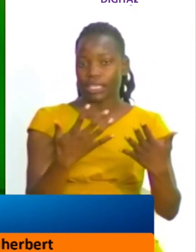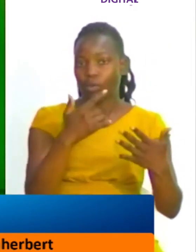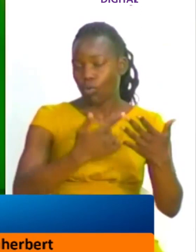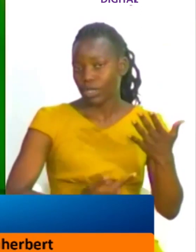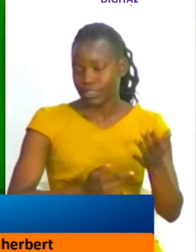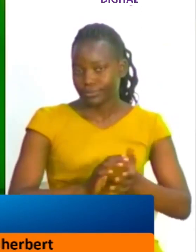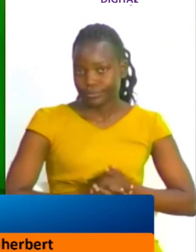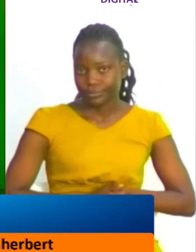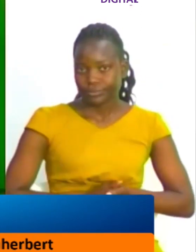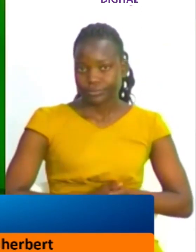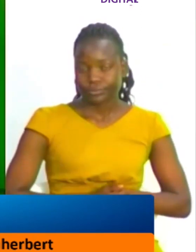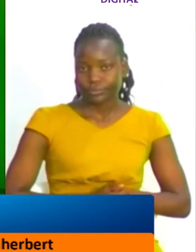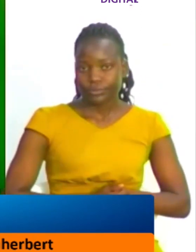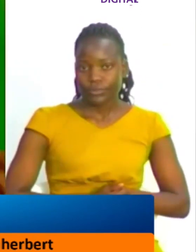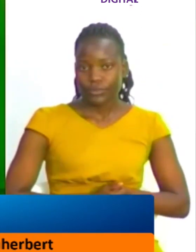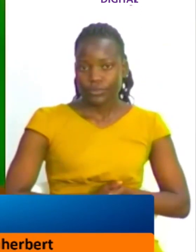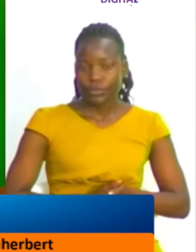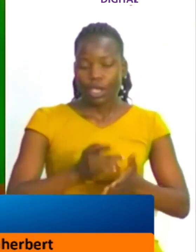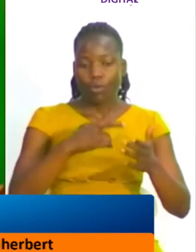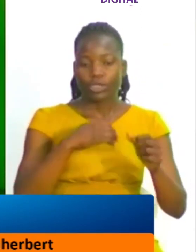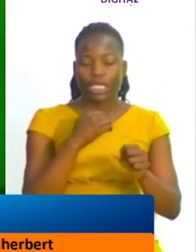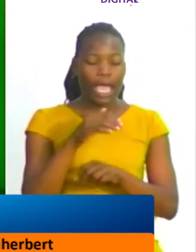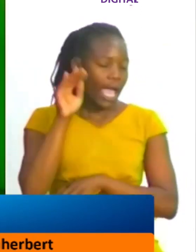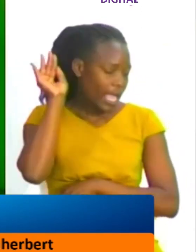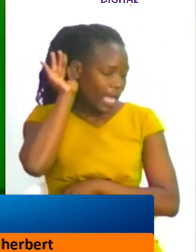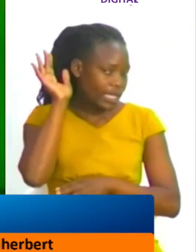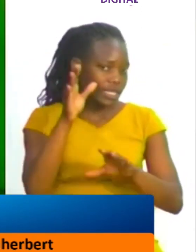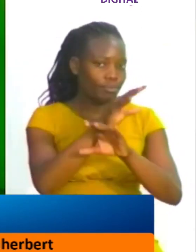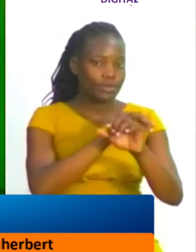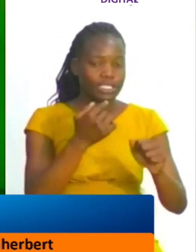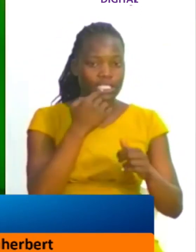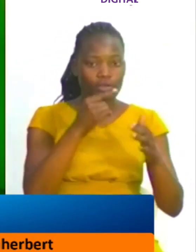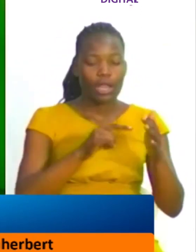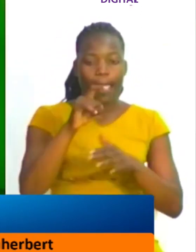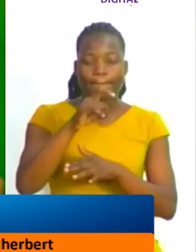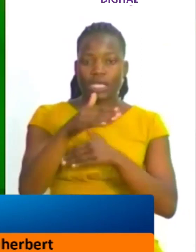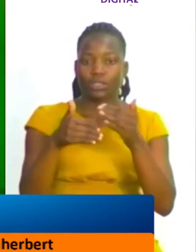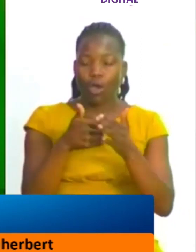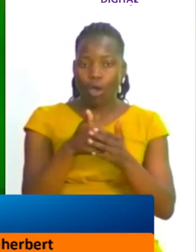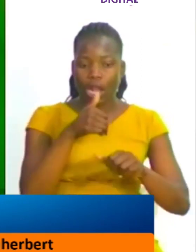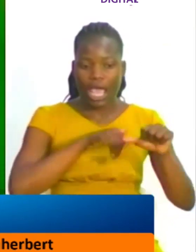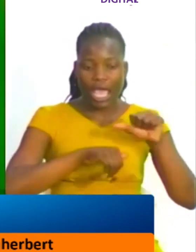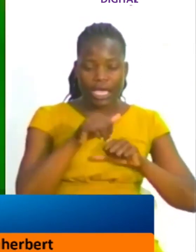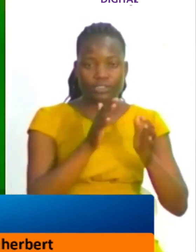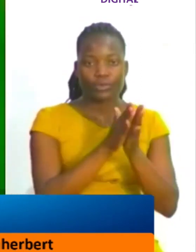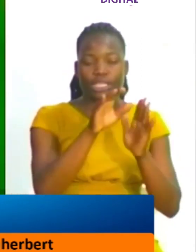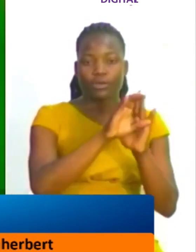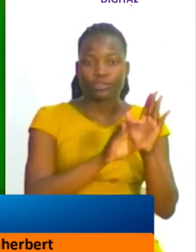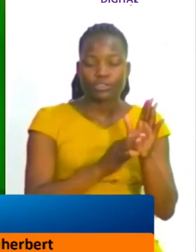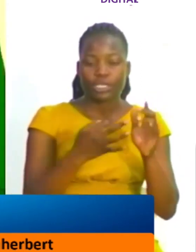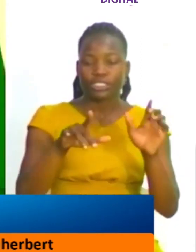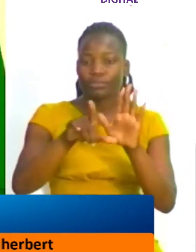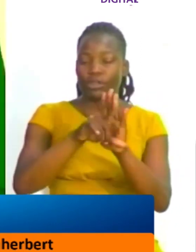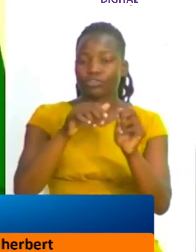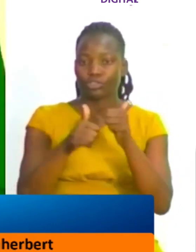uh what i did here the president say that we must all act in line with the constitution and the laws are